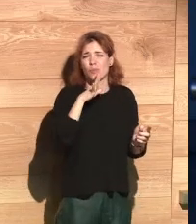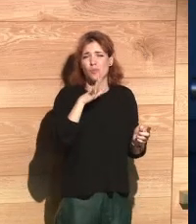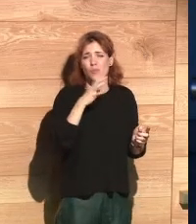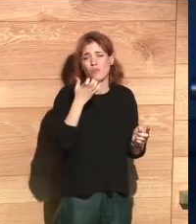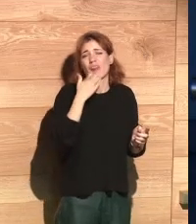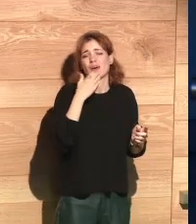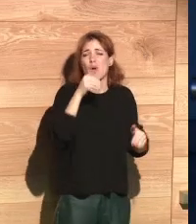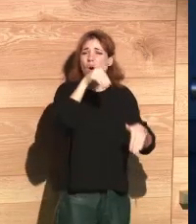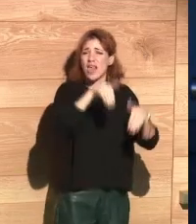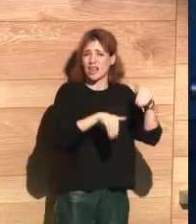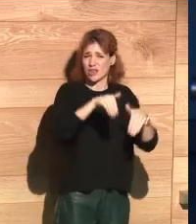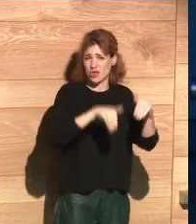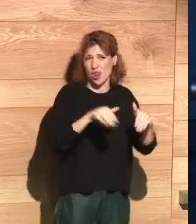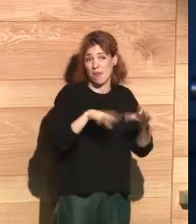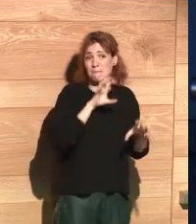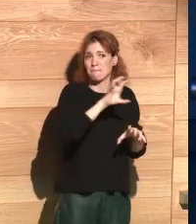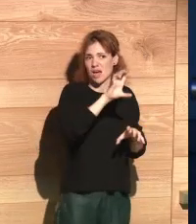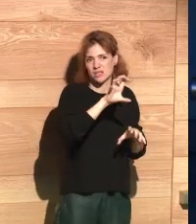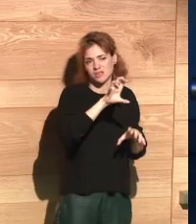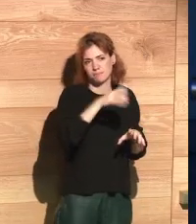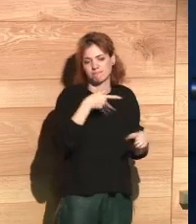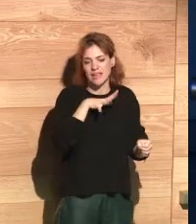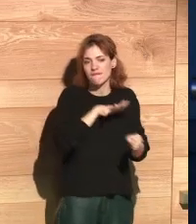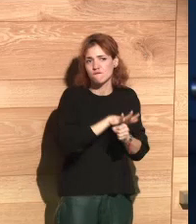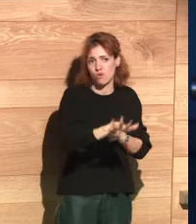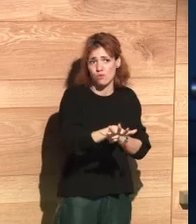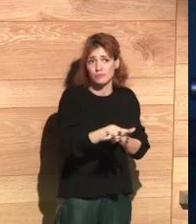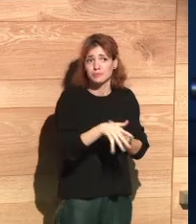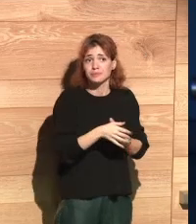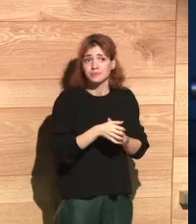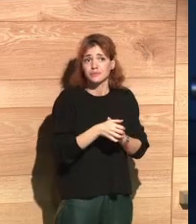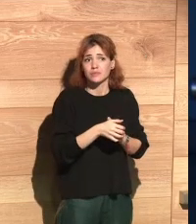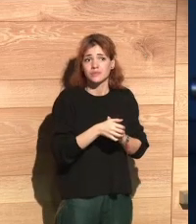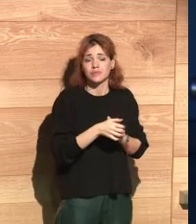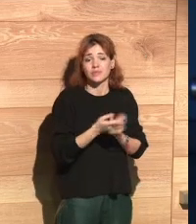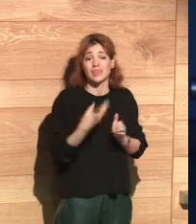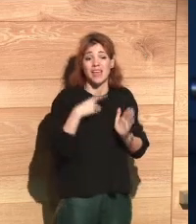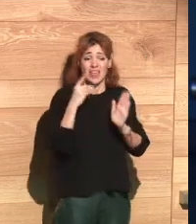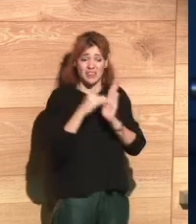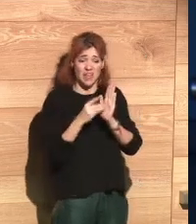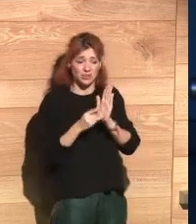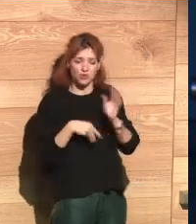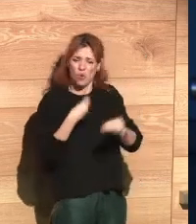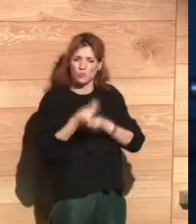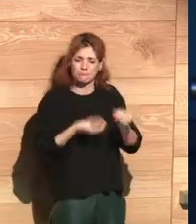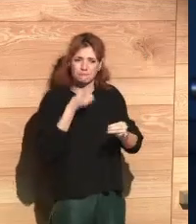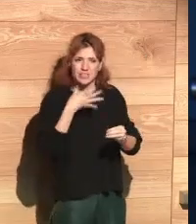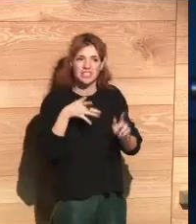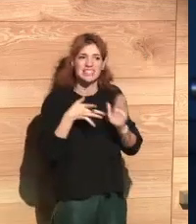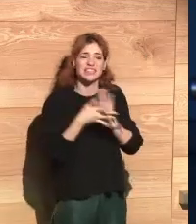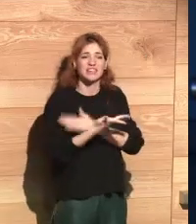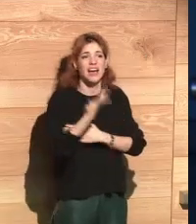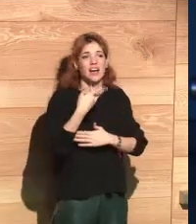sometimes for users such as bad as interfering with the election results in a country. We are